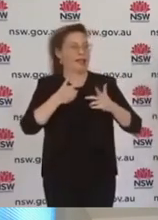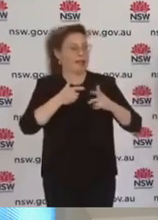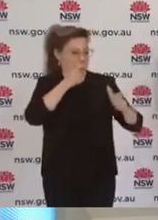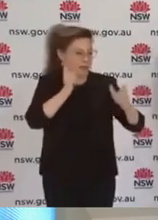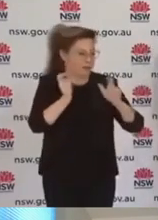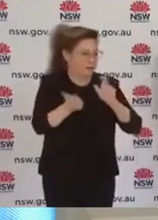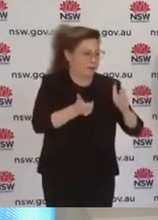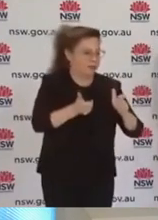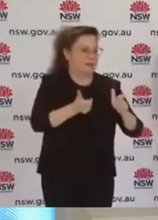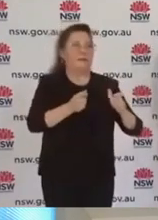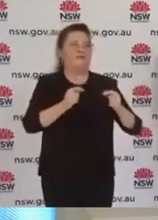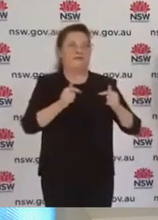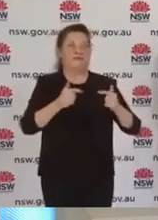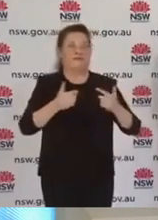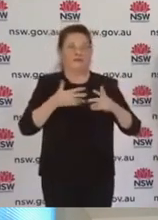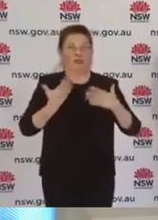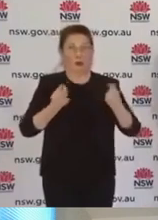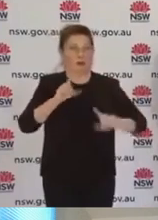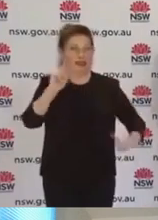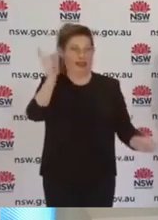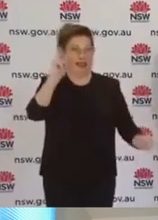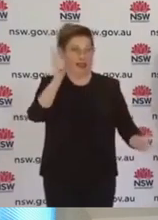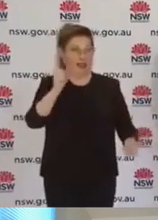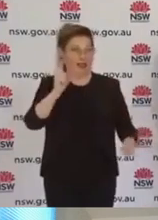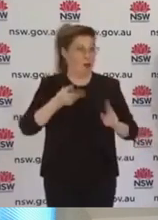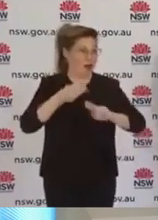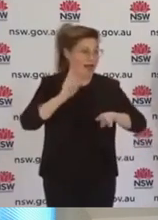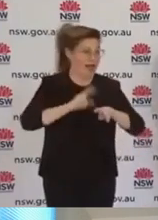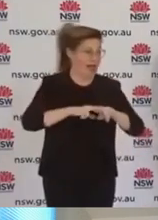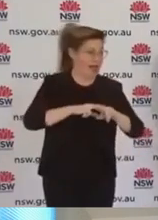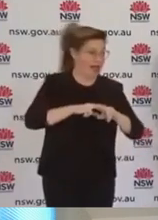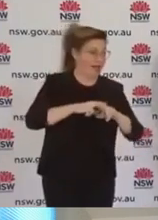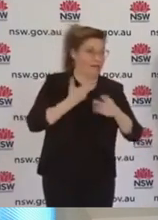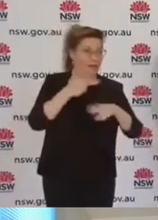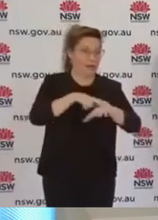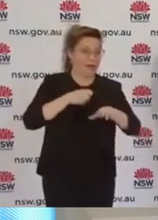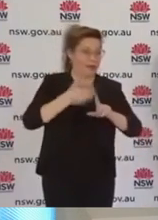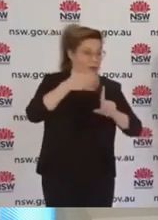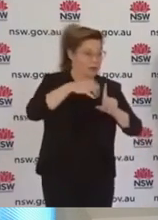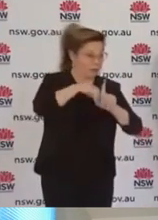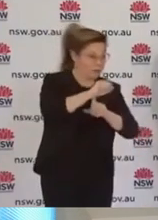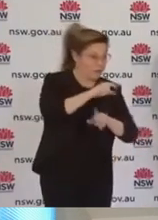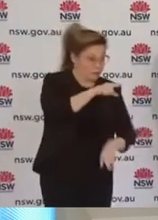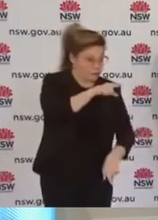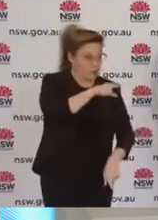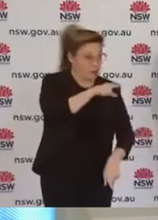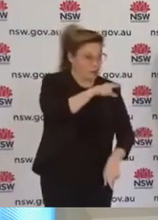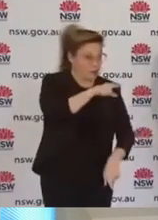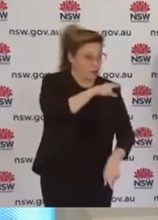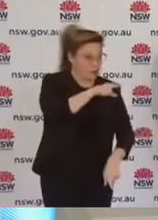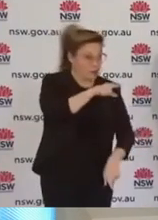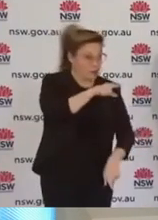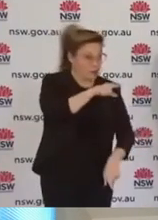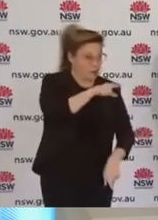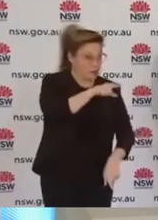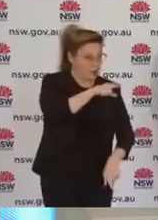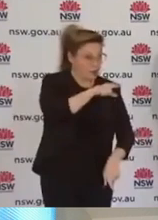evidence that you're doing the wrong thing in any of these categories, these additional fines will apply. so $5,000